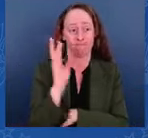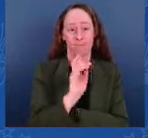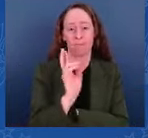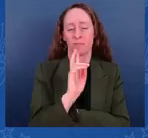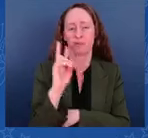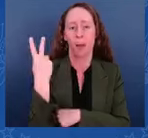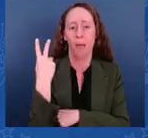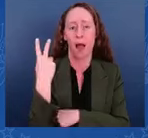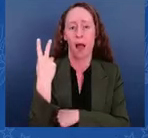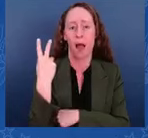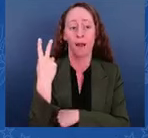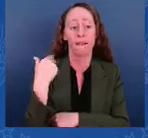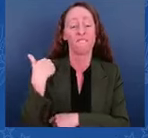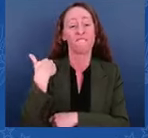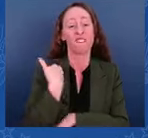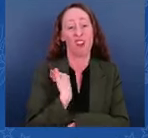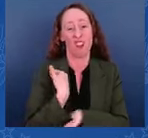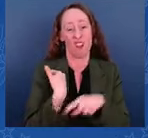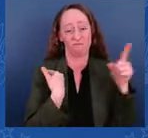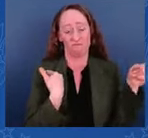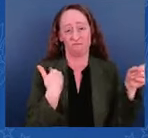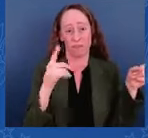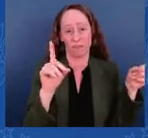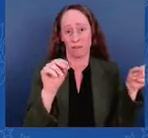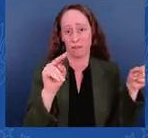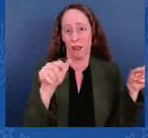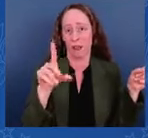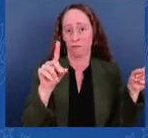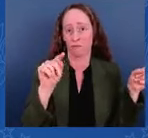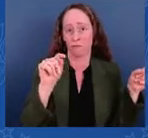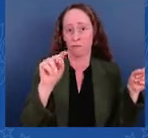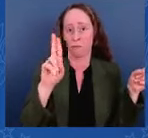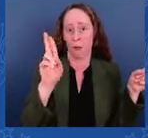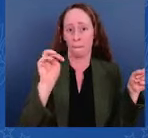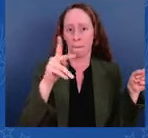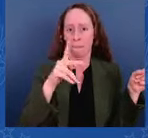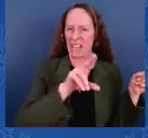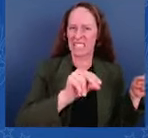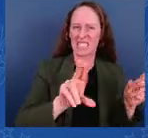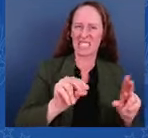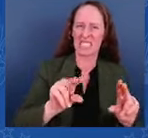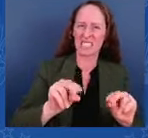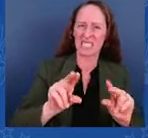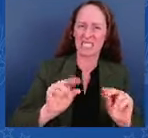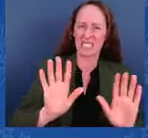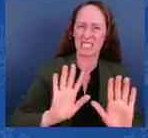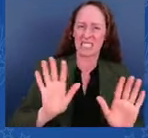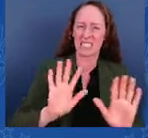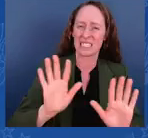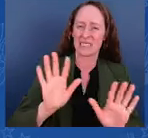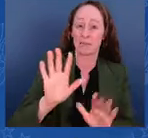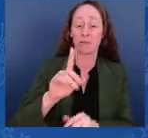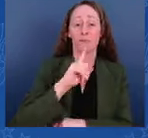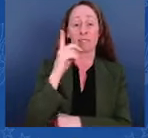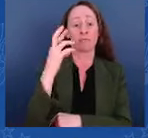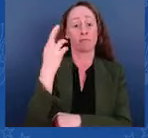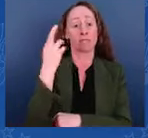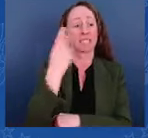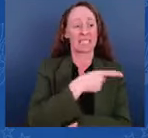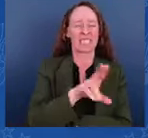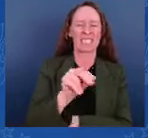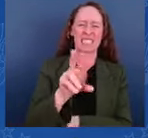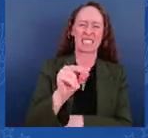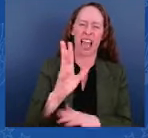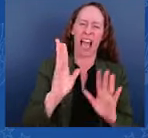He told the Republicans — it has been published widely by many of you — that he didn't want to fix the issue, he wanted to use it to attack